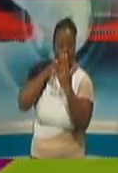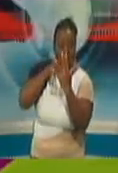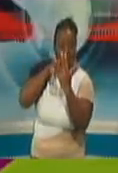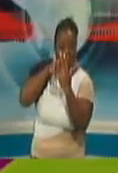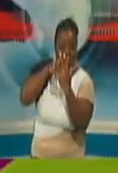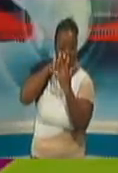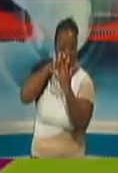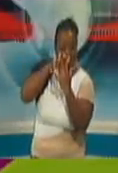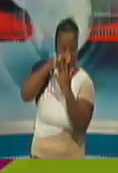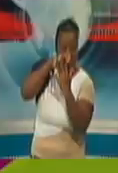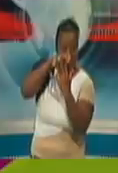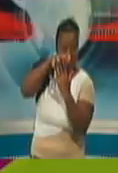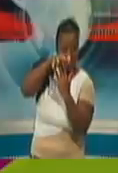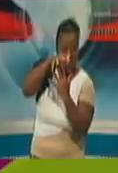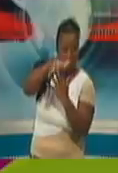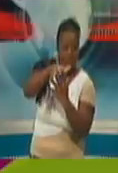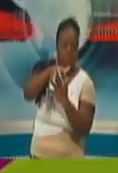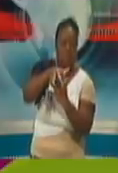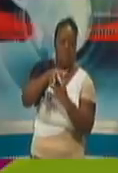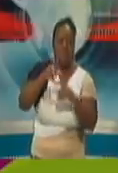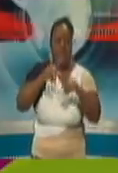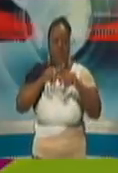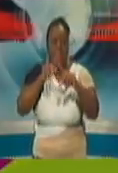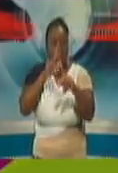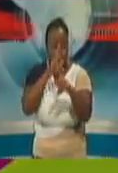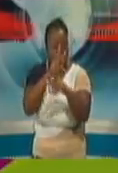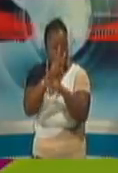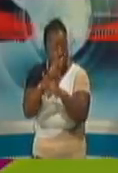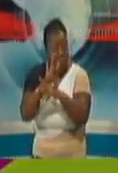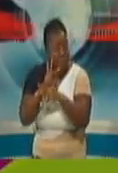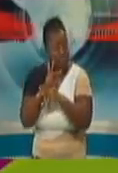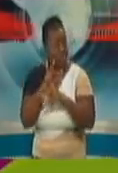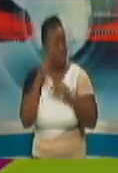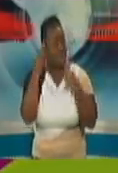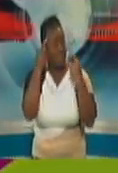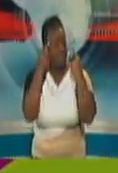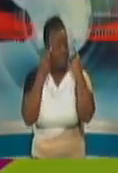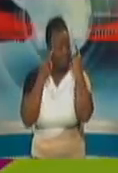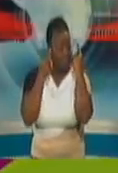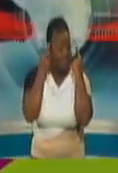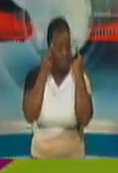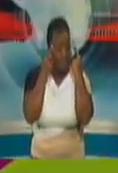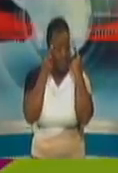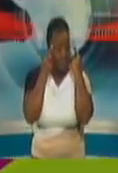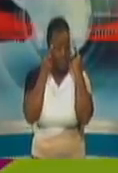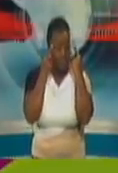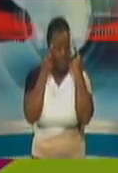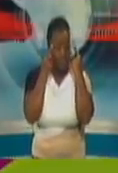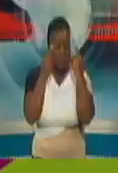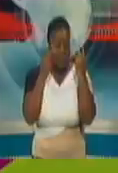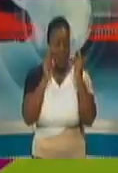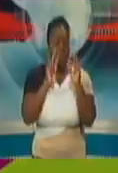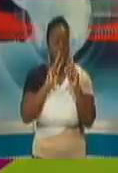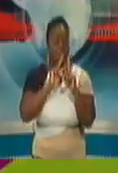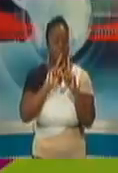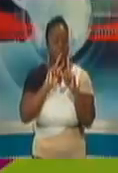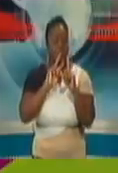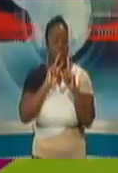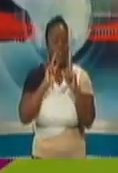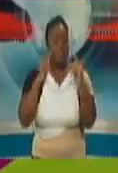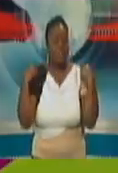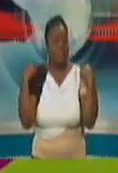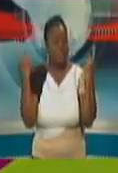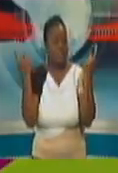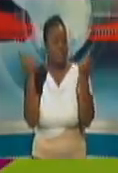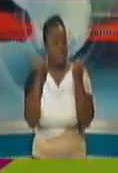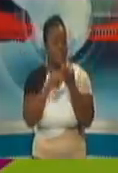Security Minister might have addressed, but there's still a concern as to whether or not that Venezuelan nationals are coming in